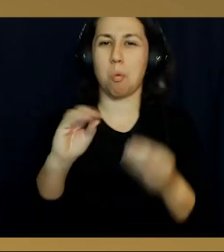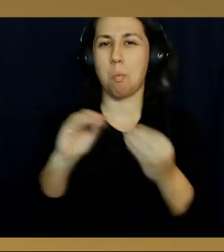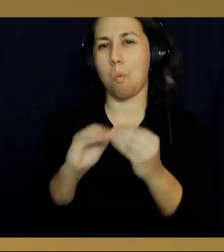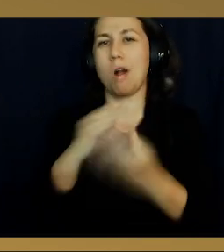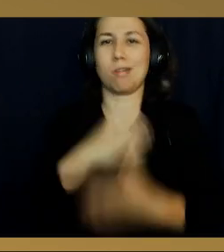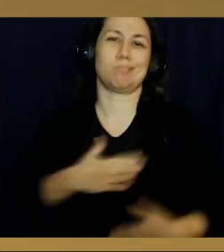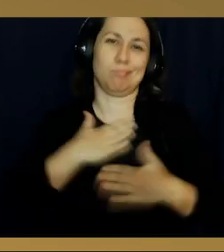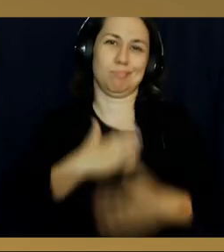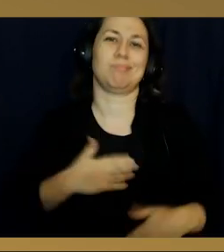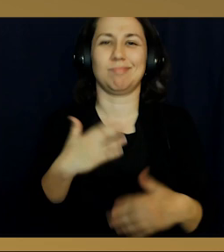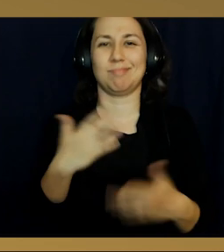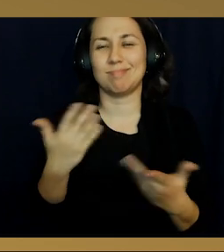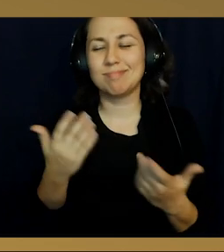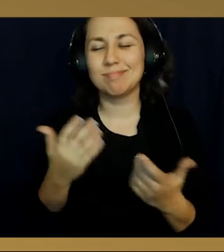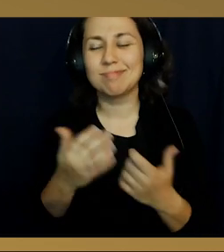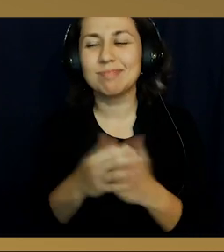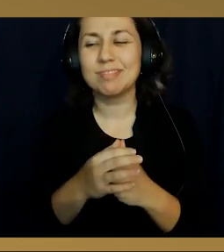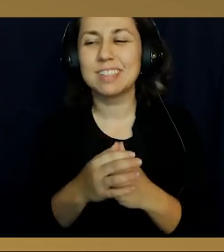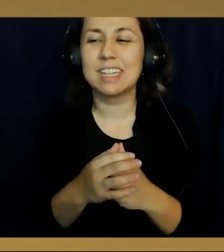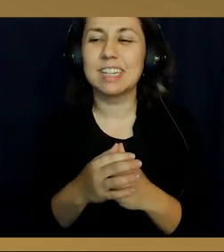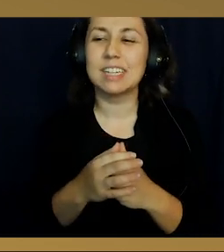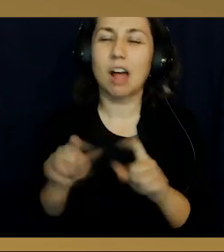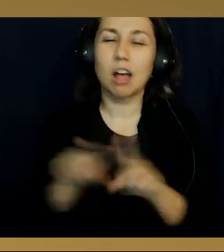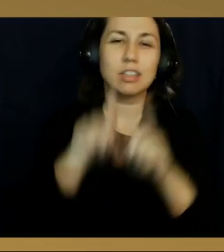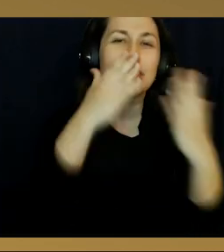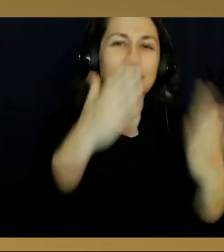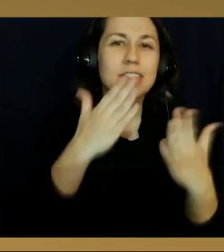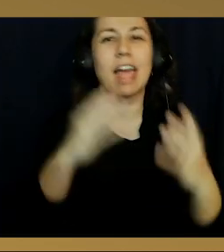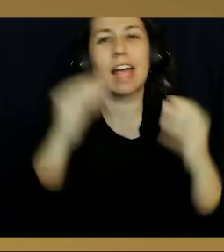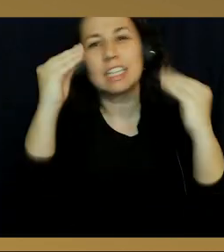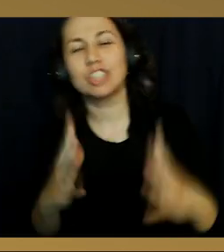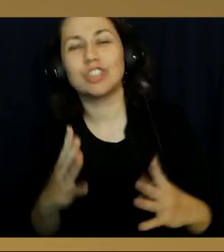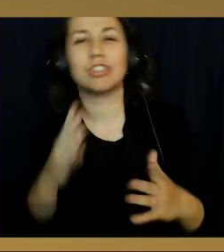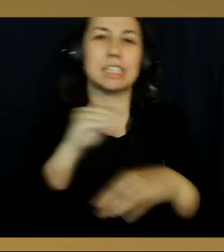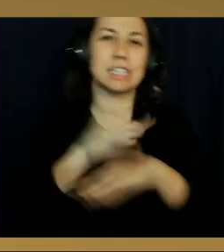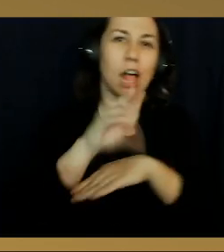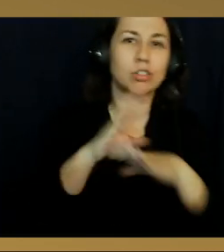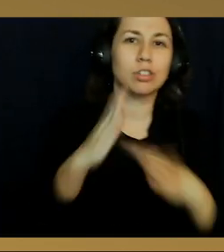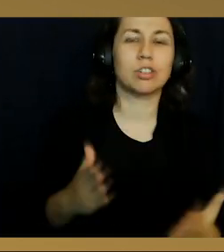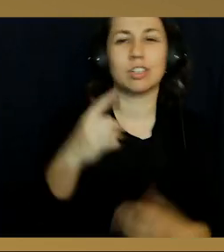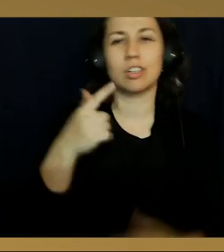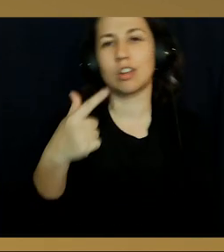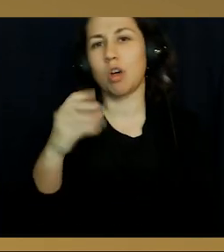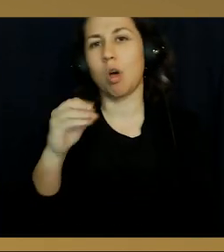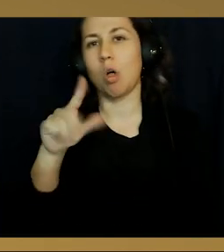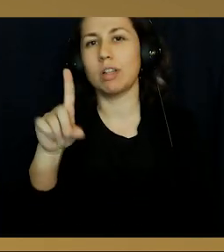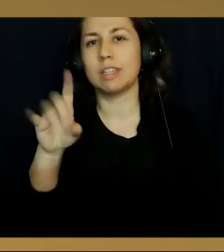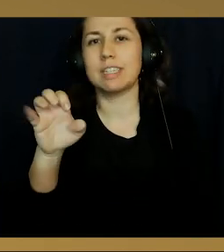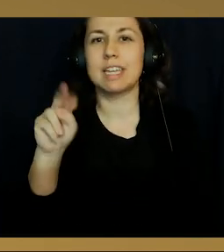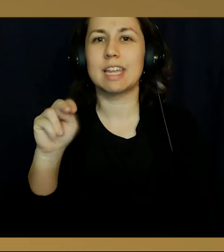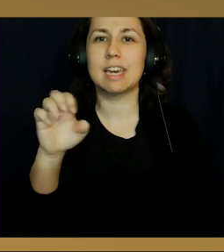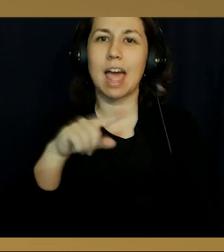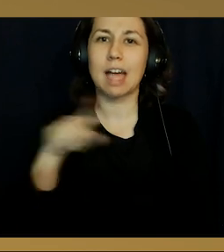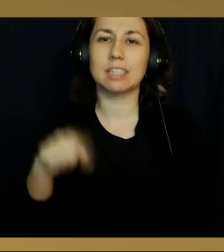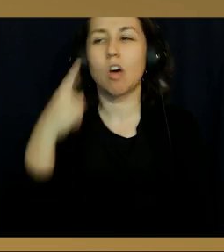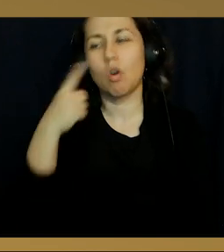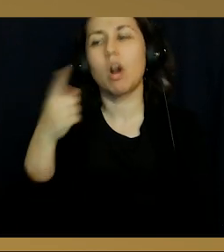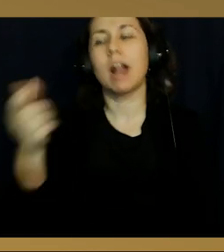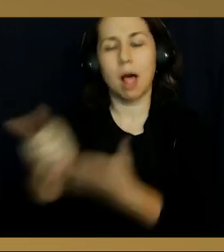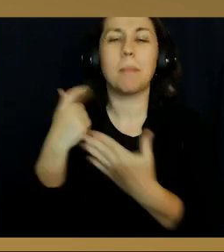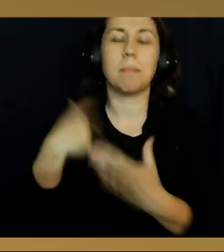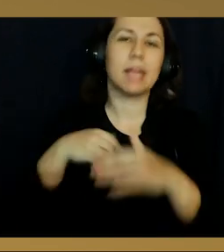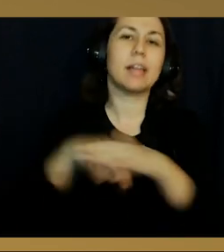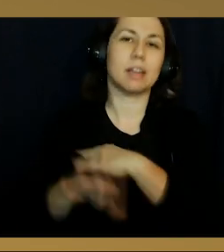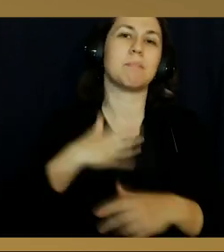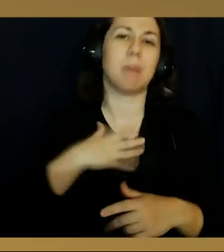and making high school more entertaining. And I would also like to thank the teachers and counselors at Godinus for helping